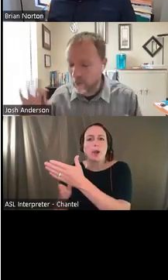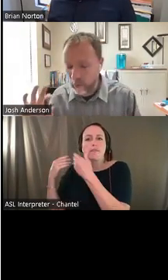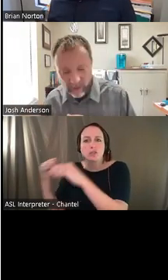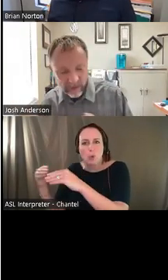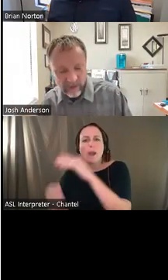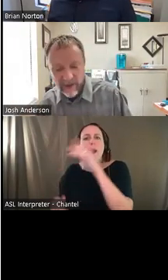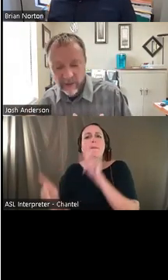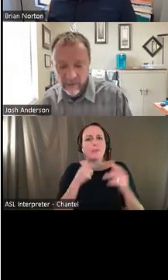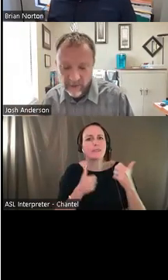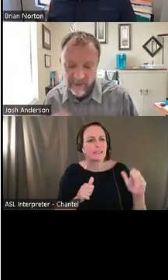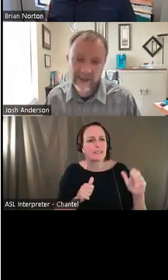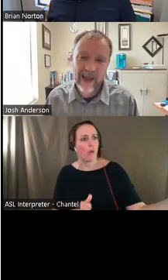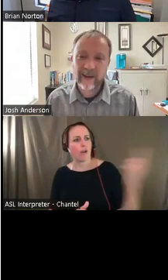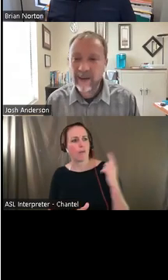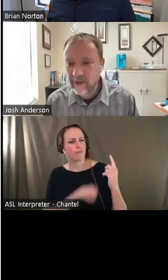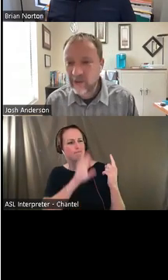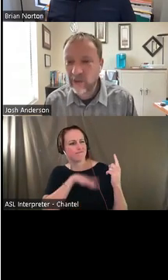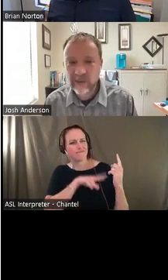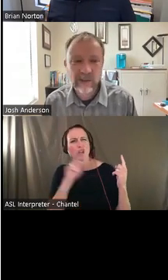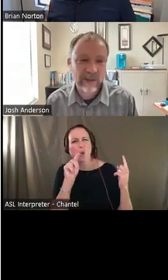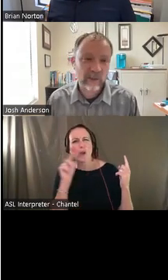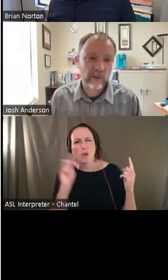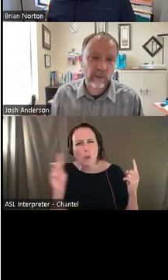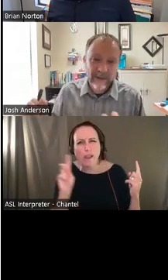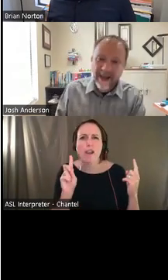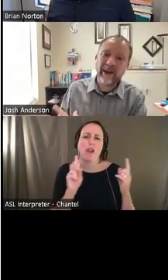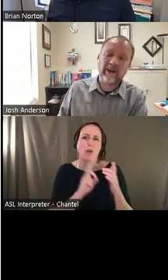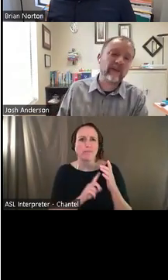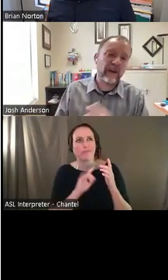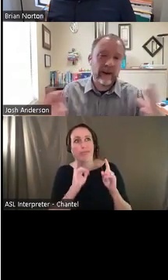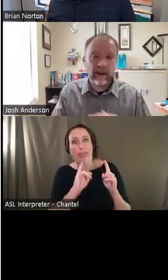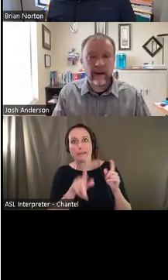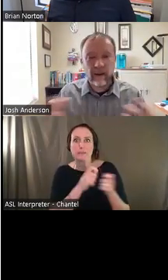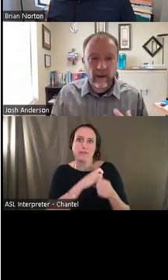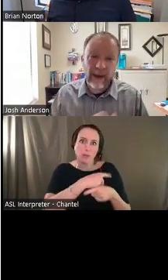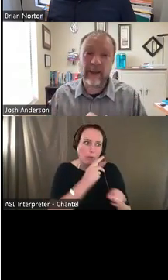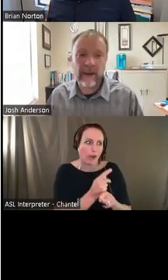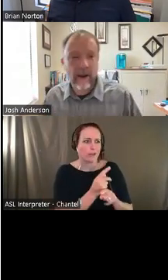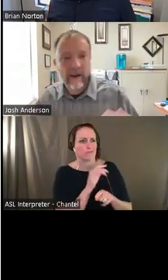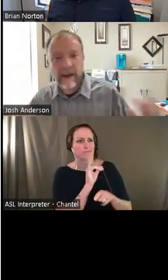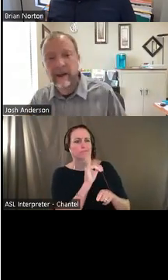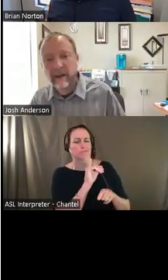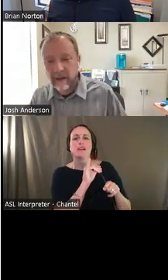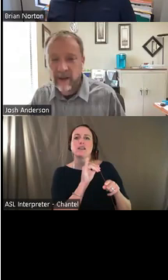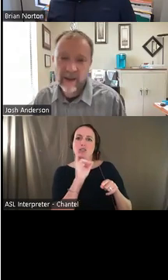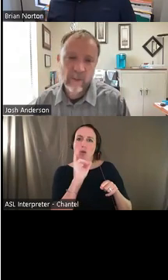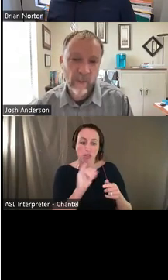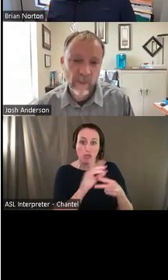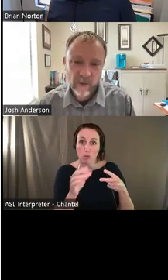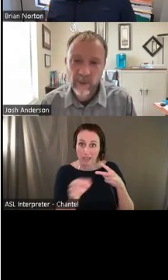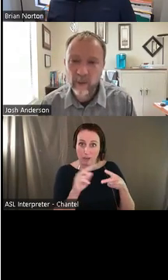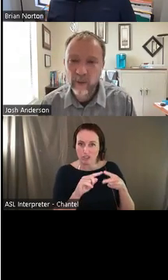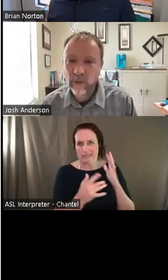maybe be able to read the signage and things like that can still assist customers, not in his area or not in their area, uh,